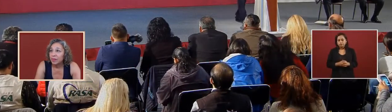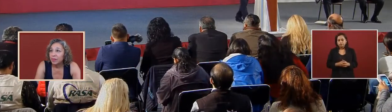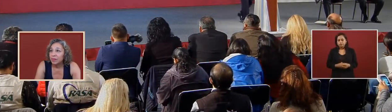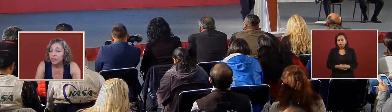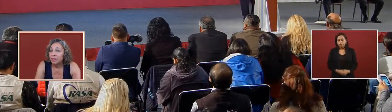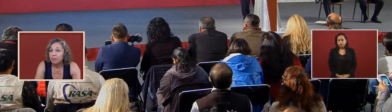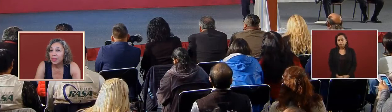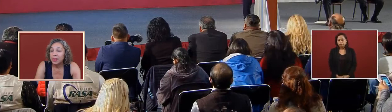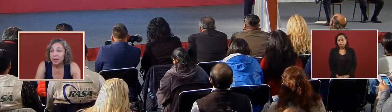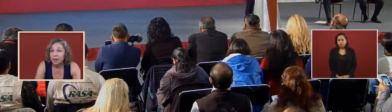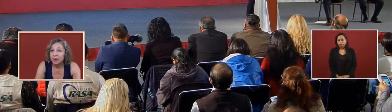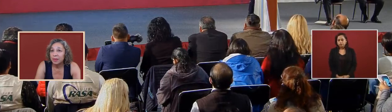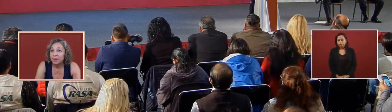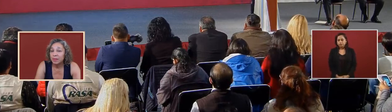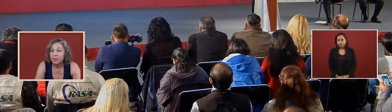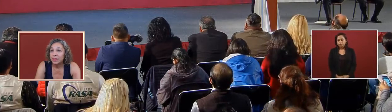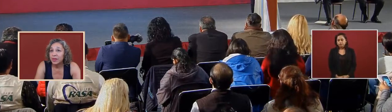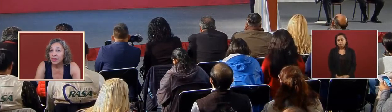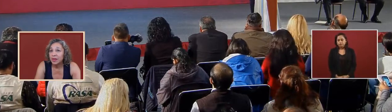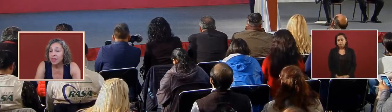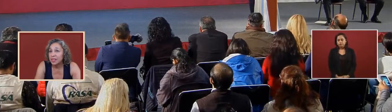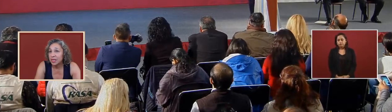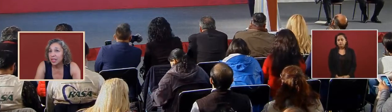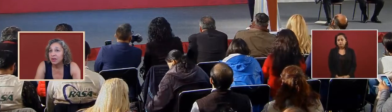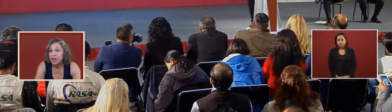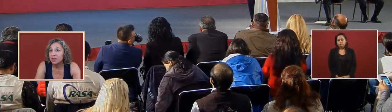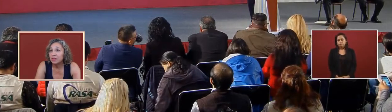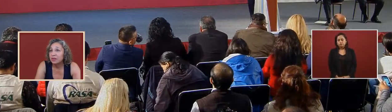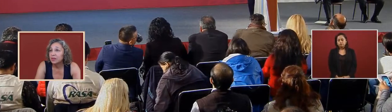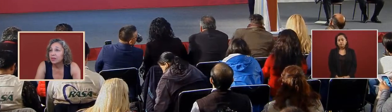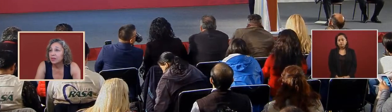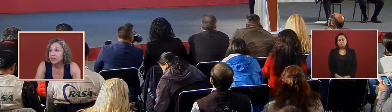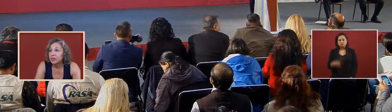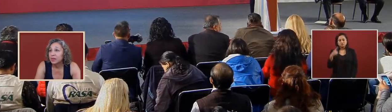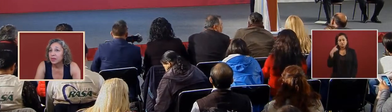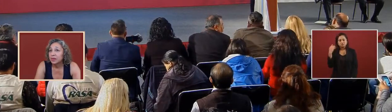million is it clear now